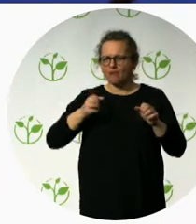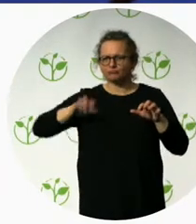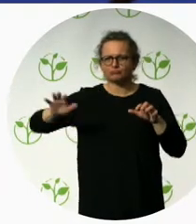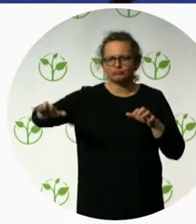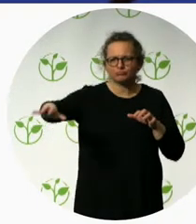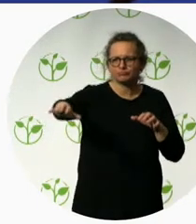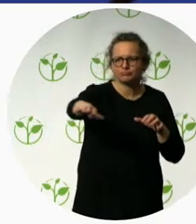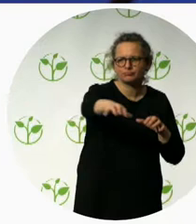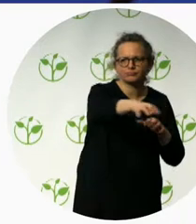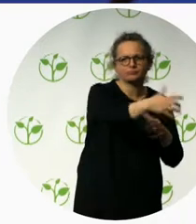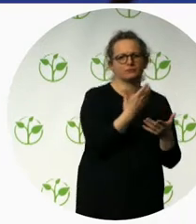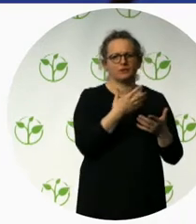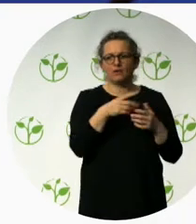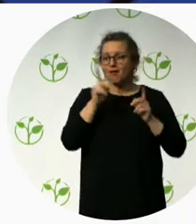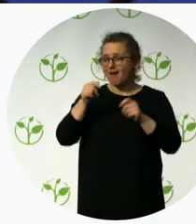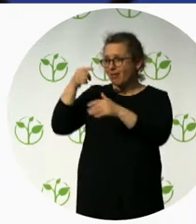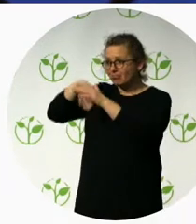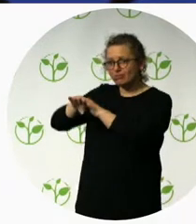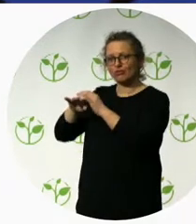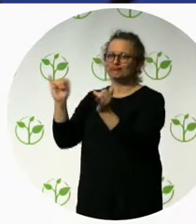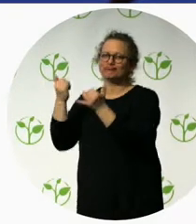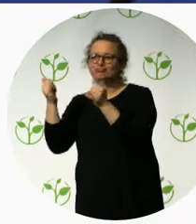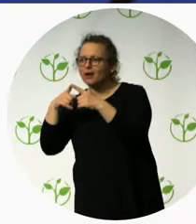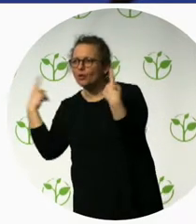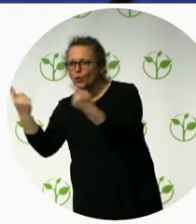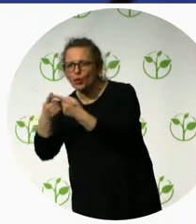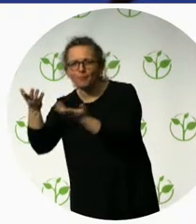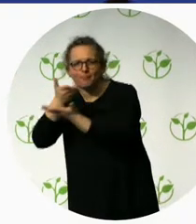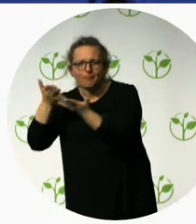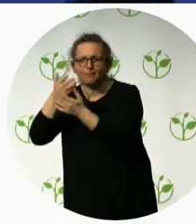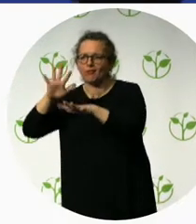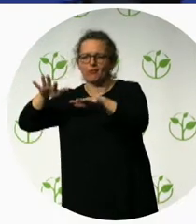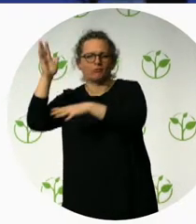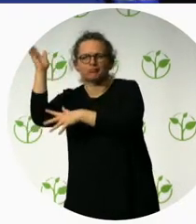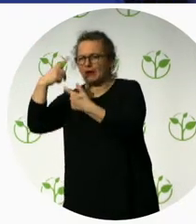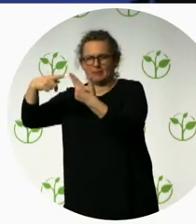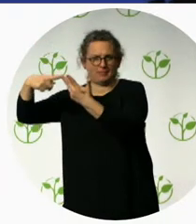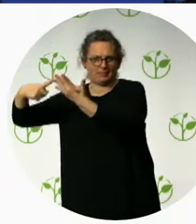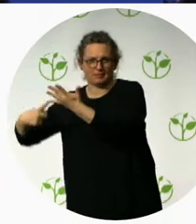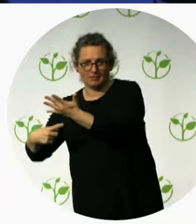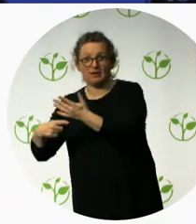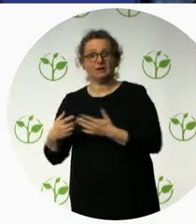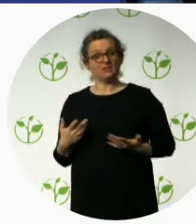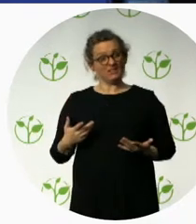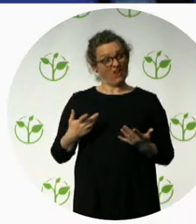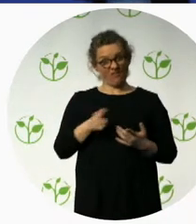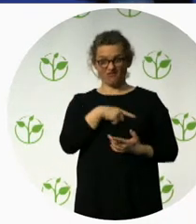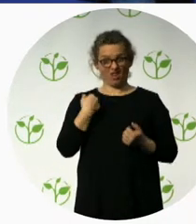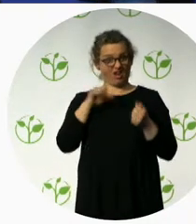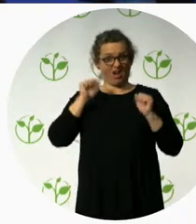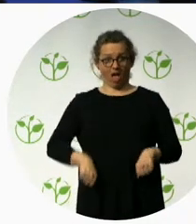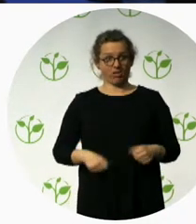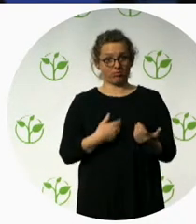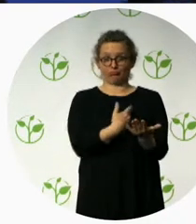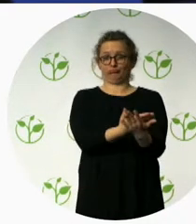And we tried here to provide all the services, also to welcome people with disabilities. It's open to everyone, but we